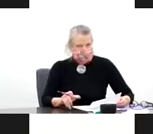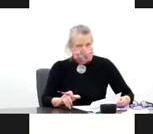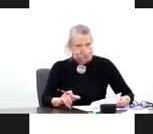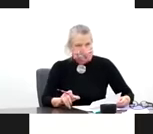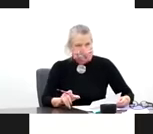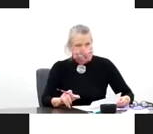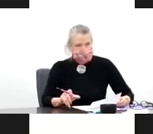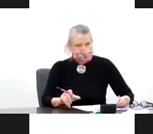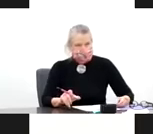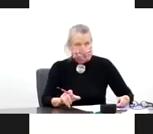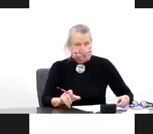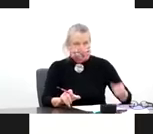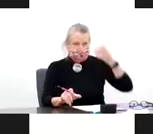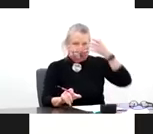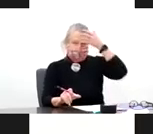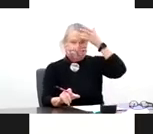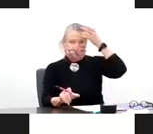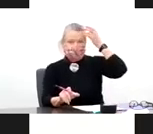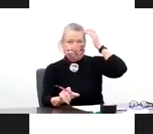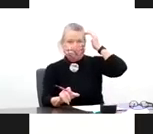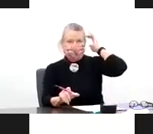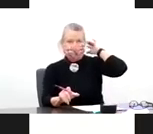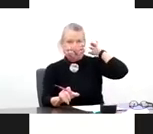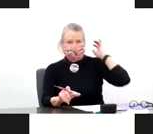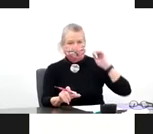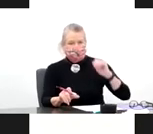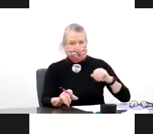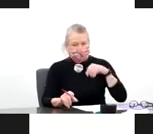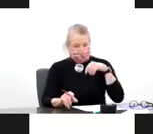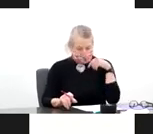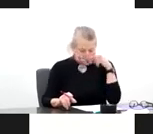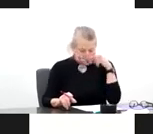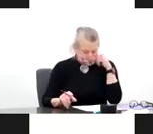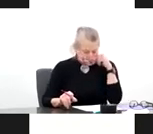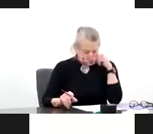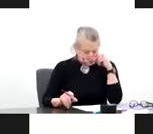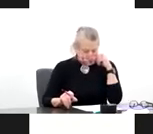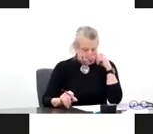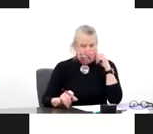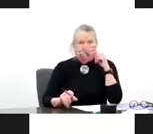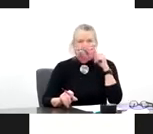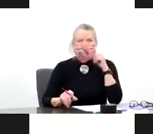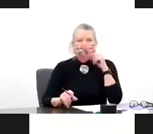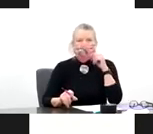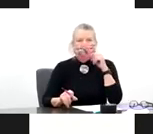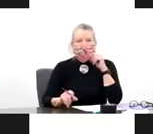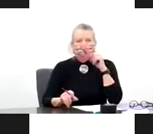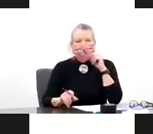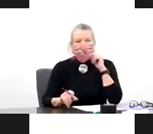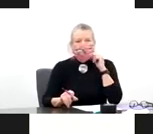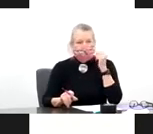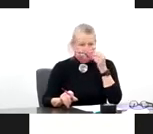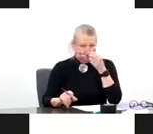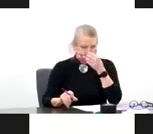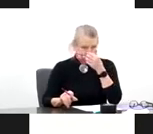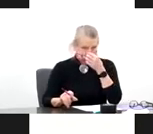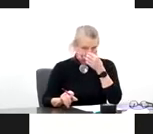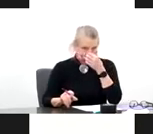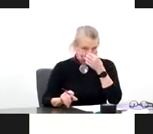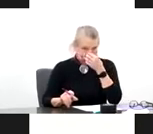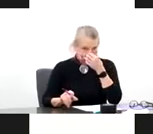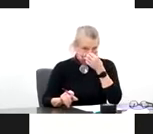important reservoirs of coronaviruses. And they, in fact, have viruses that are strikingly similar to those